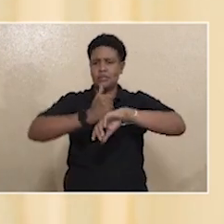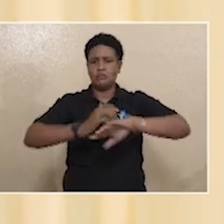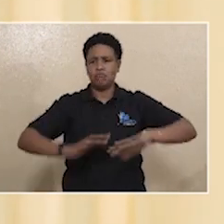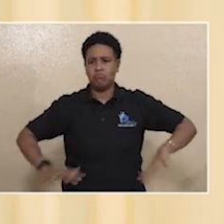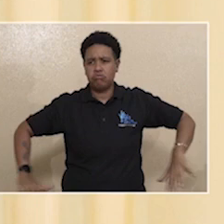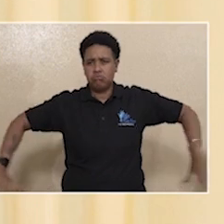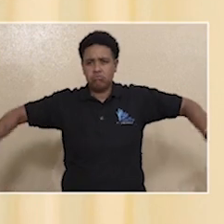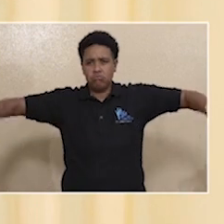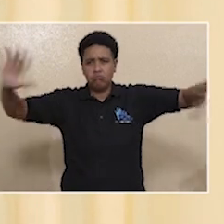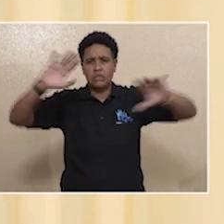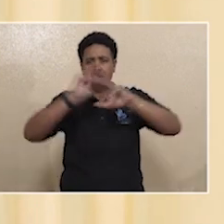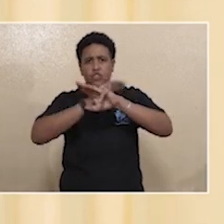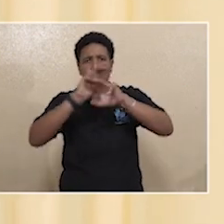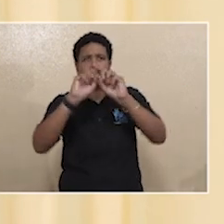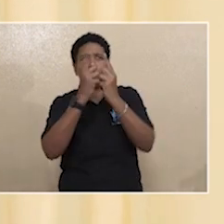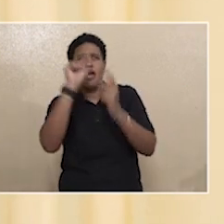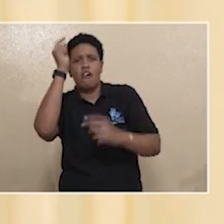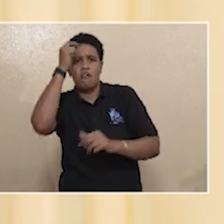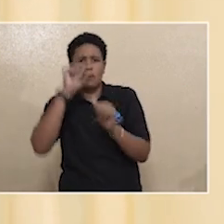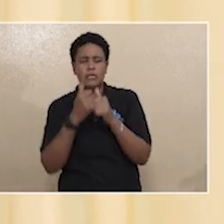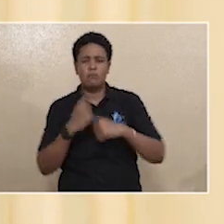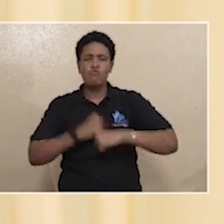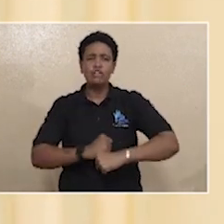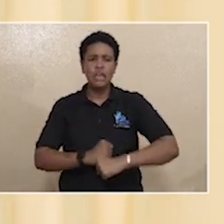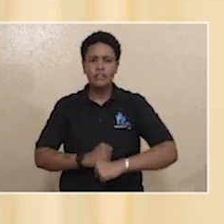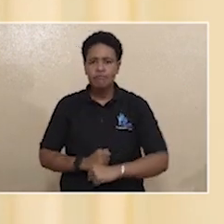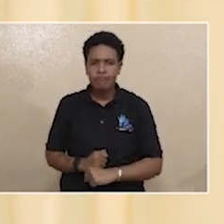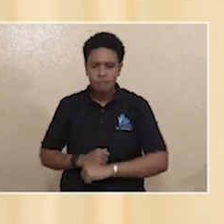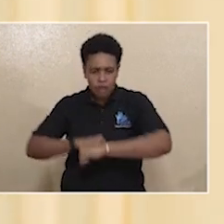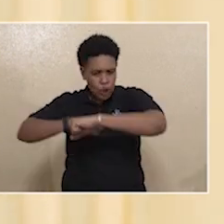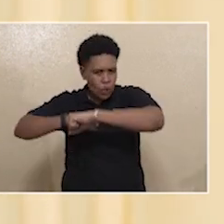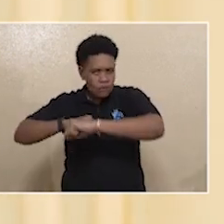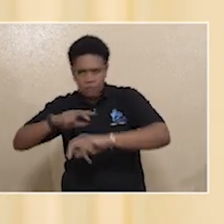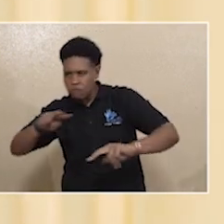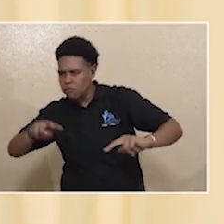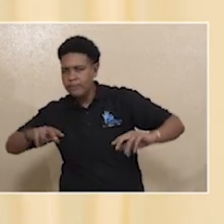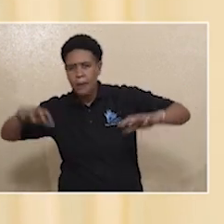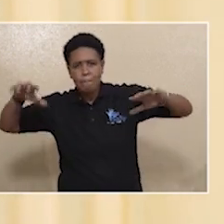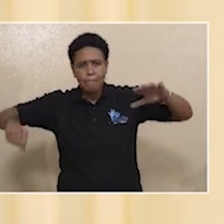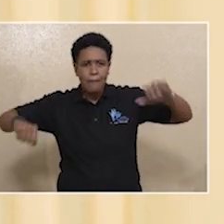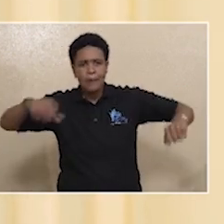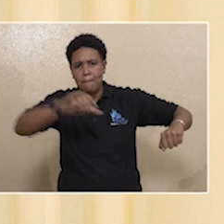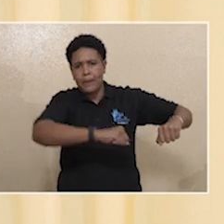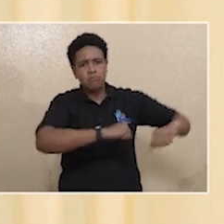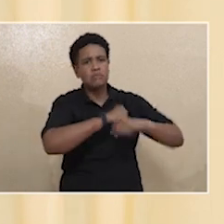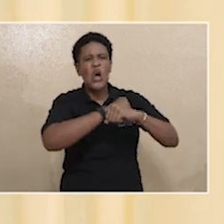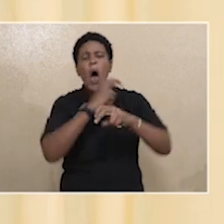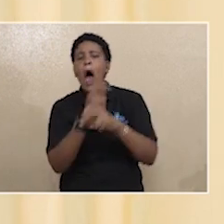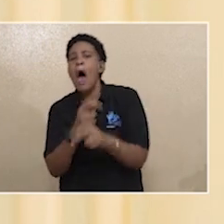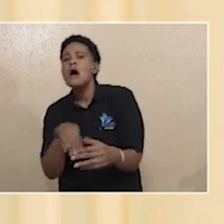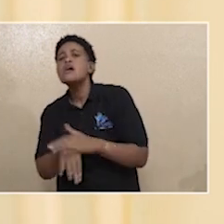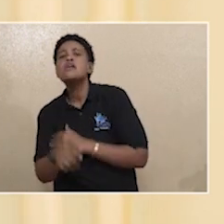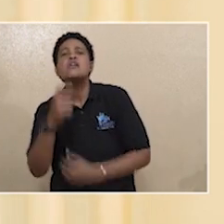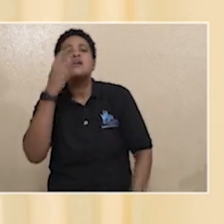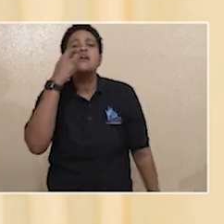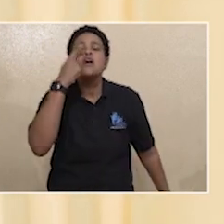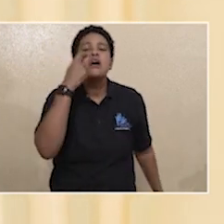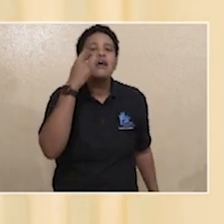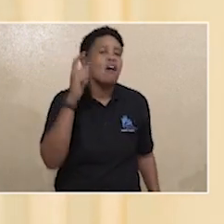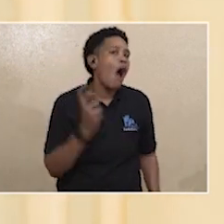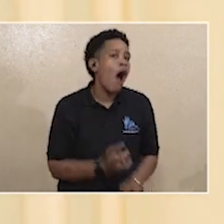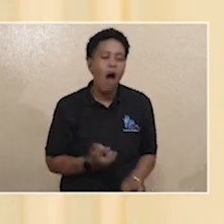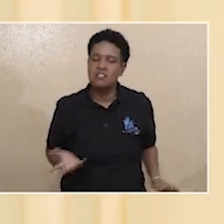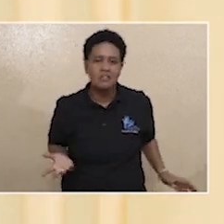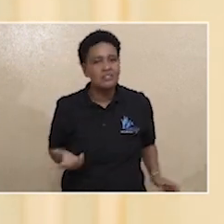agencies that are of national importance and national significance. And these are the entities that are